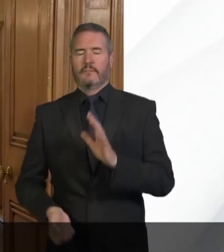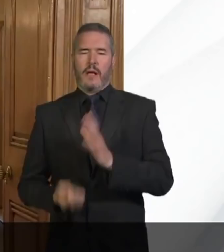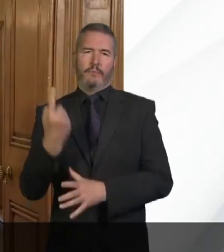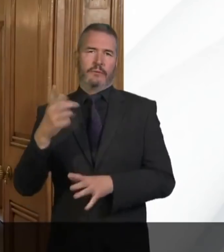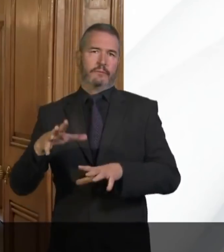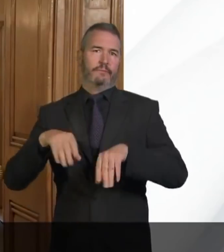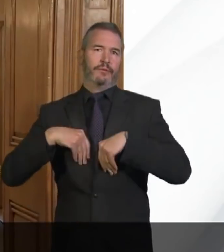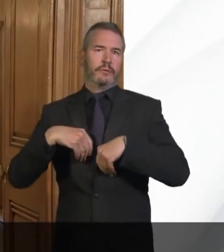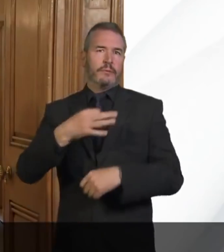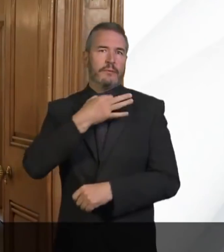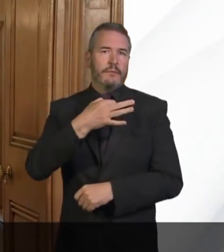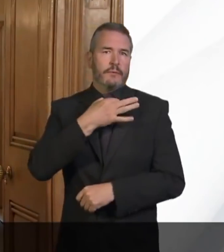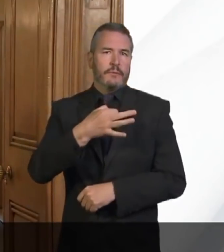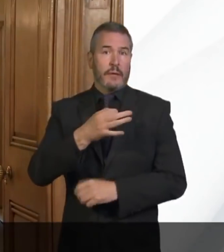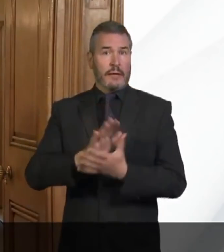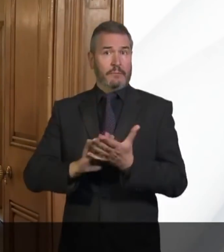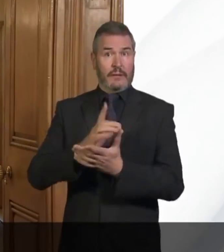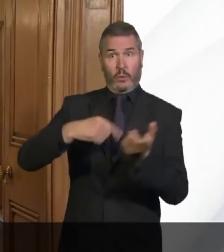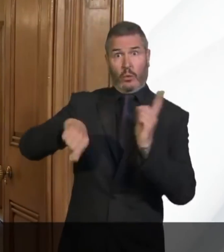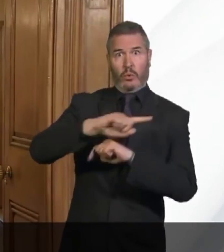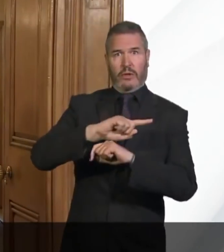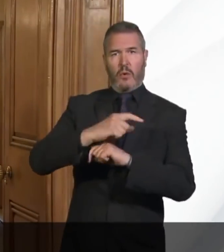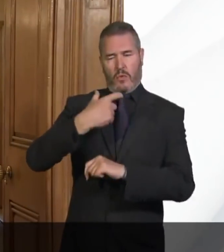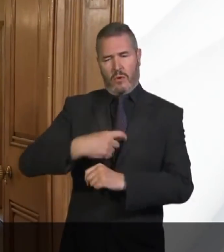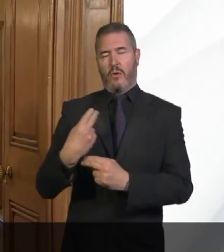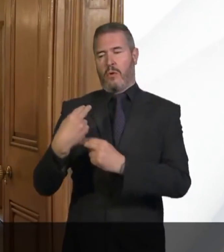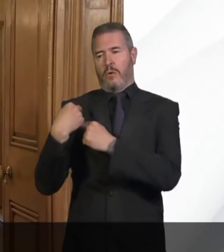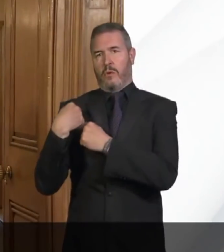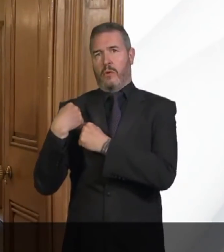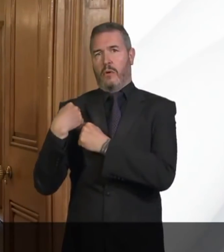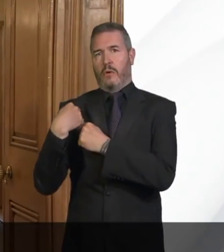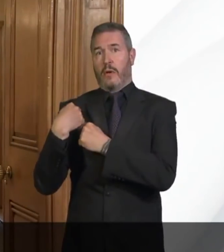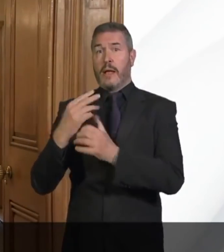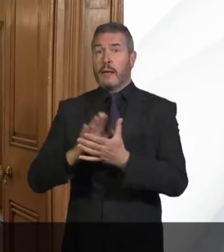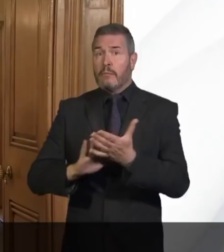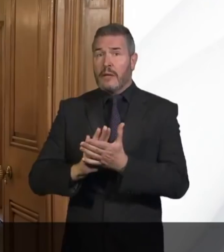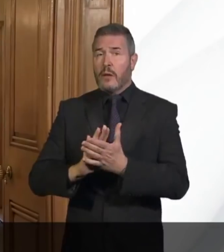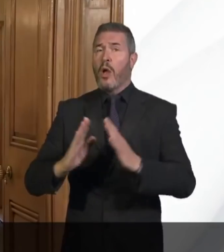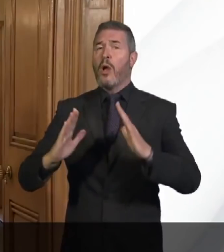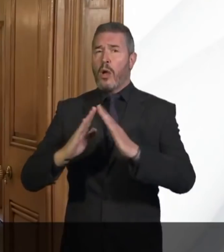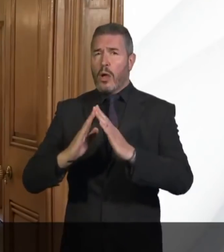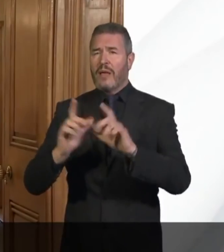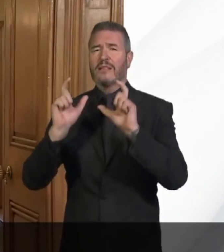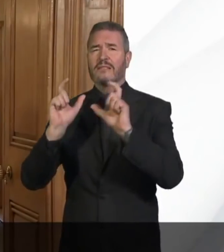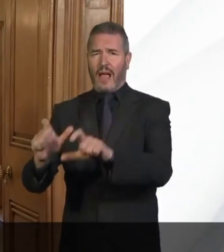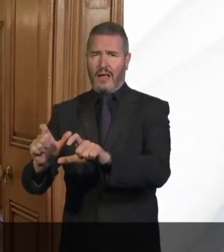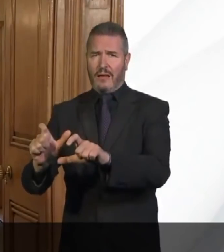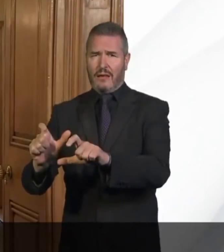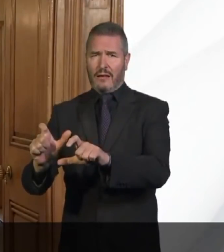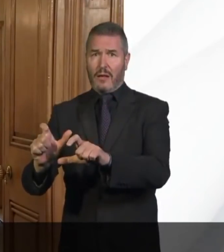each have a part to play by staying at home, protecting the NHS